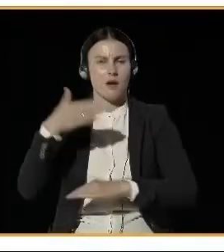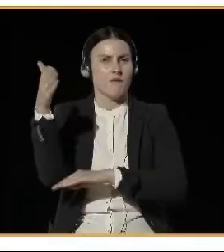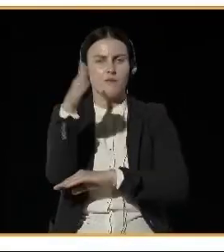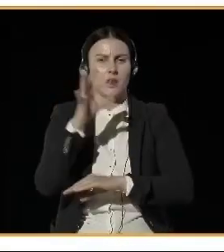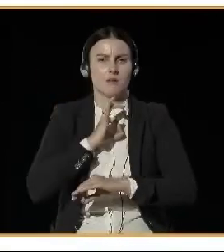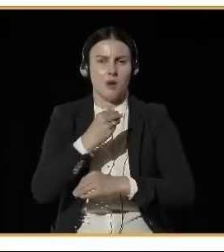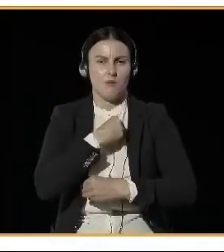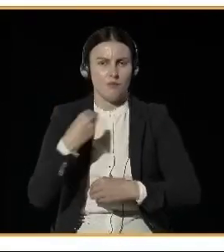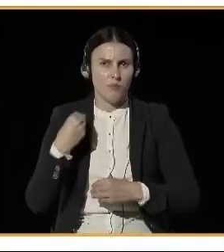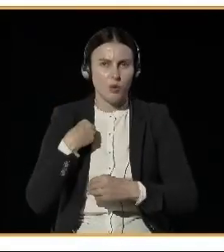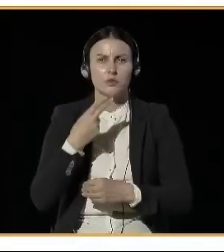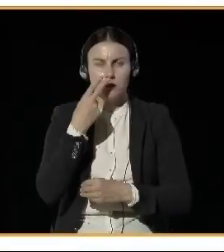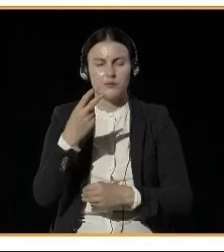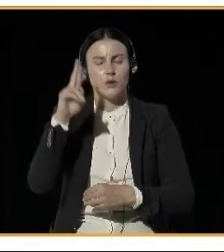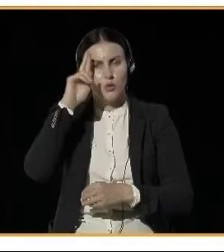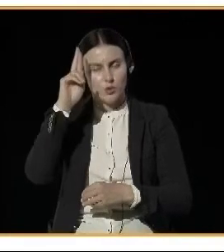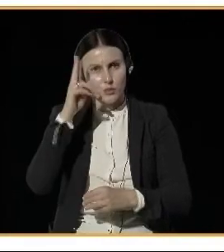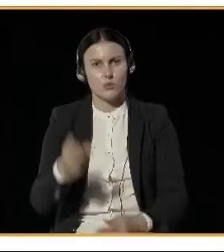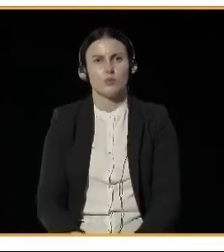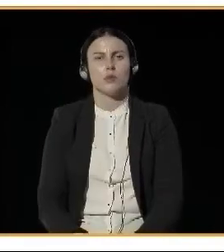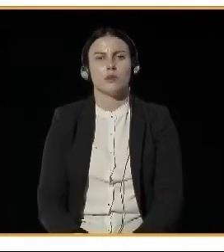have been told here today.